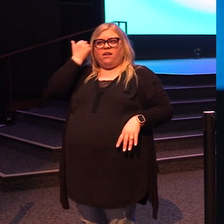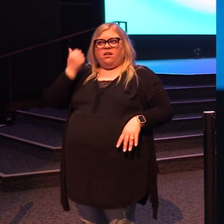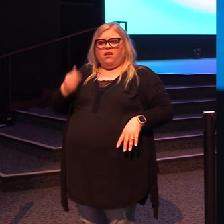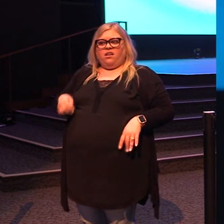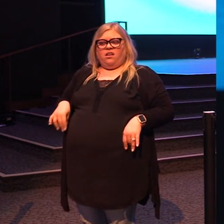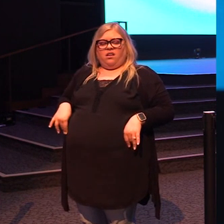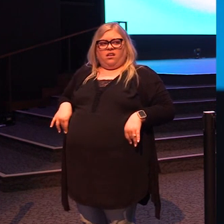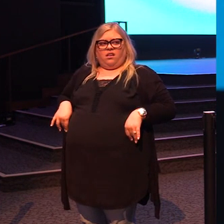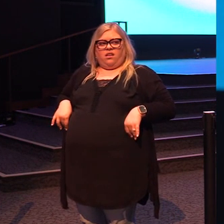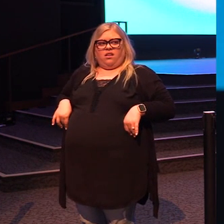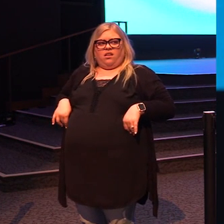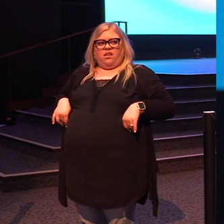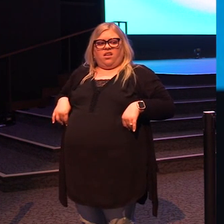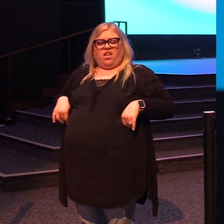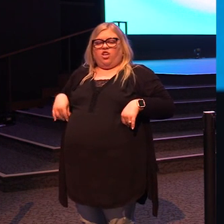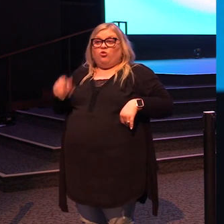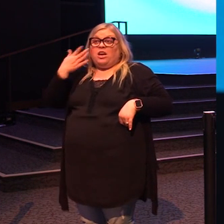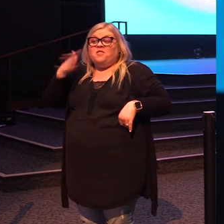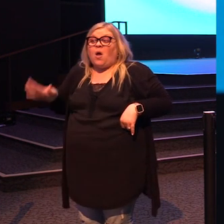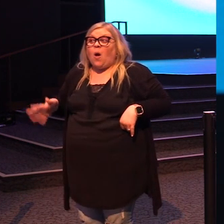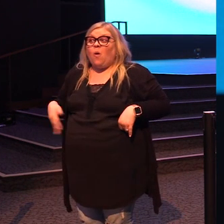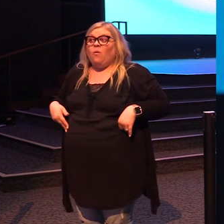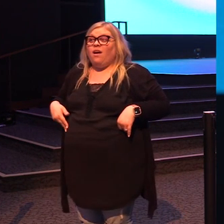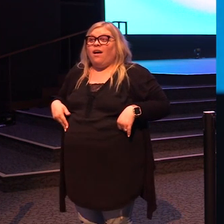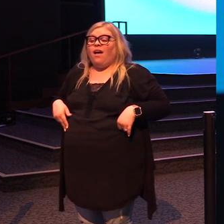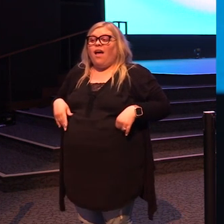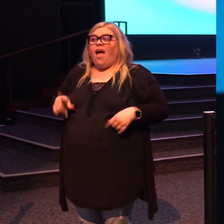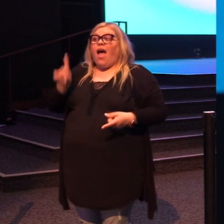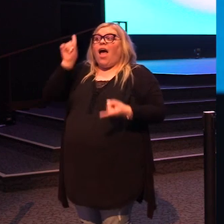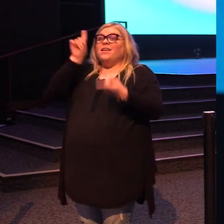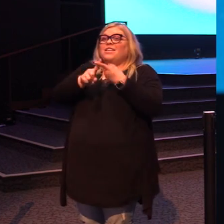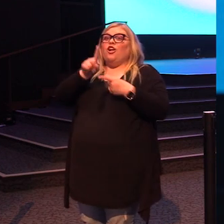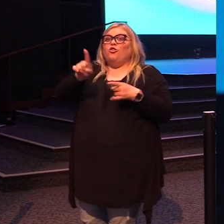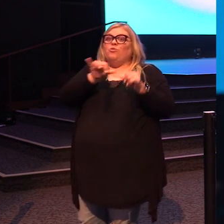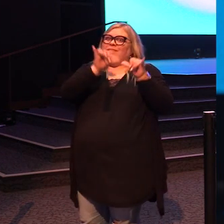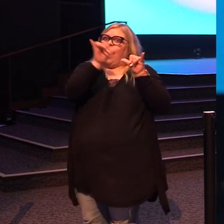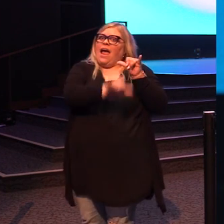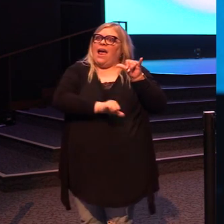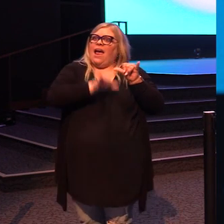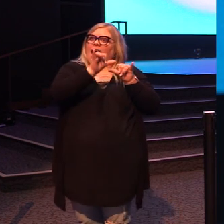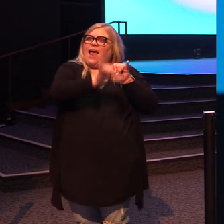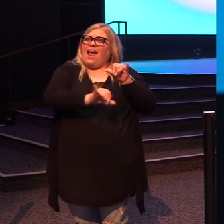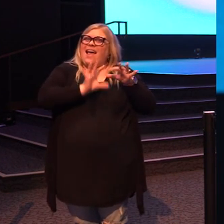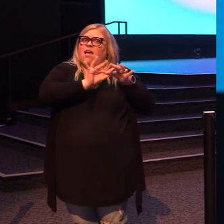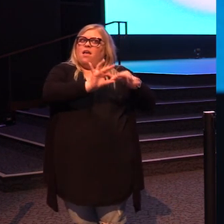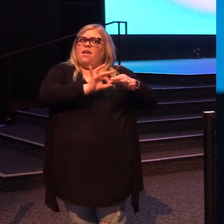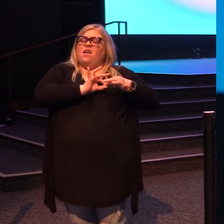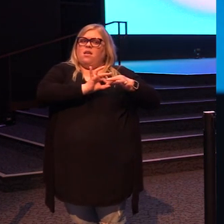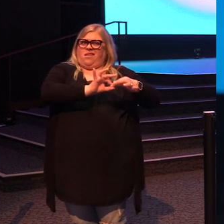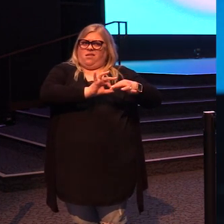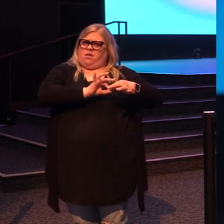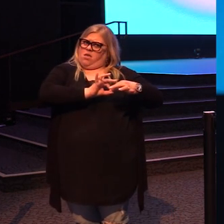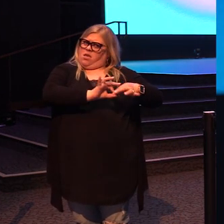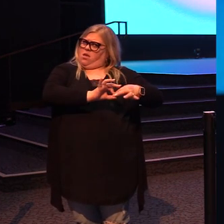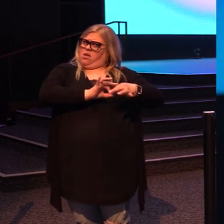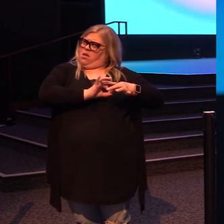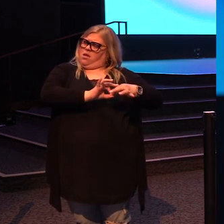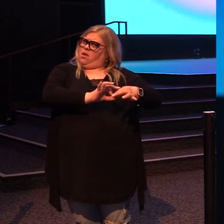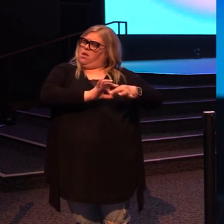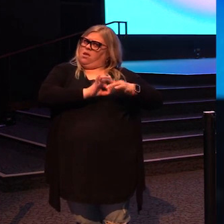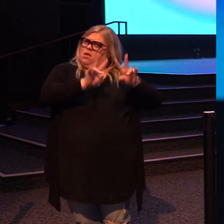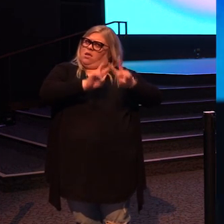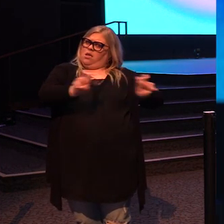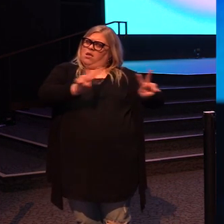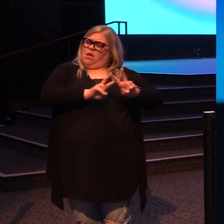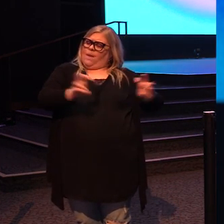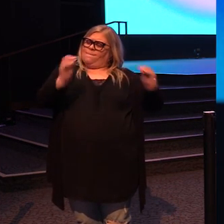you didn't know that until you stay. And as you stay, you start to figure out